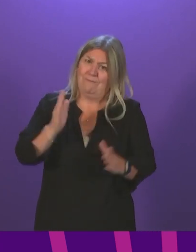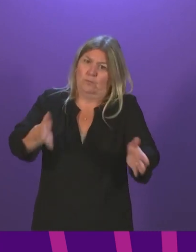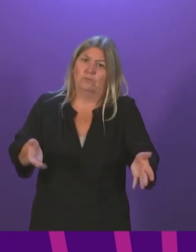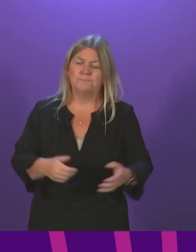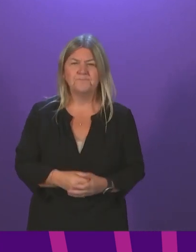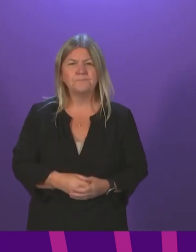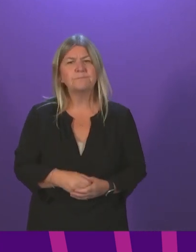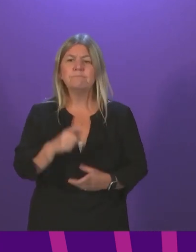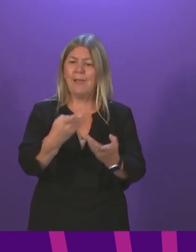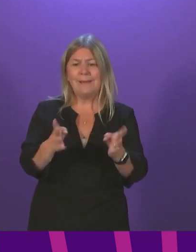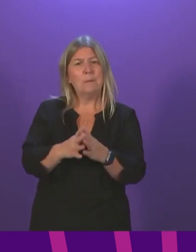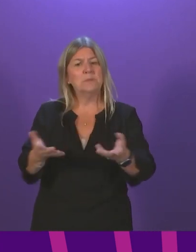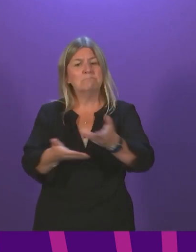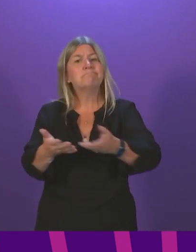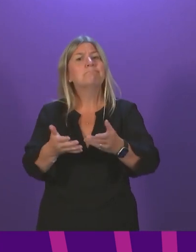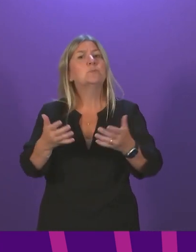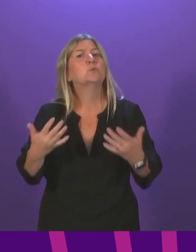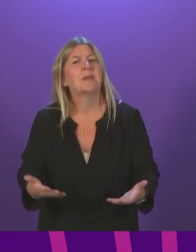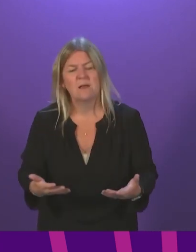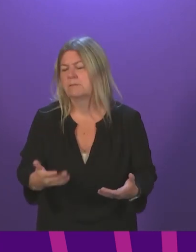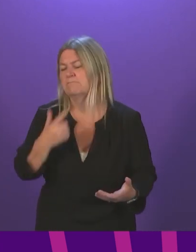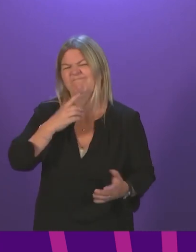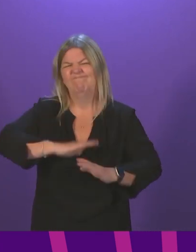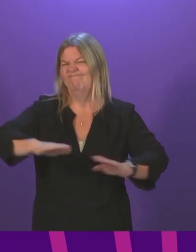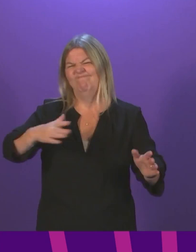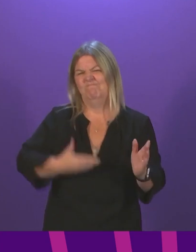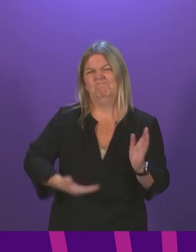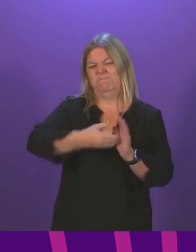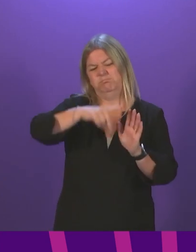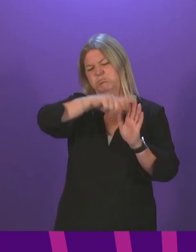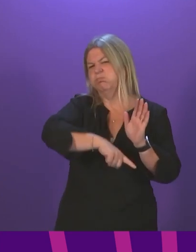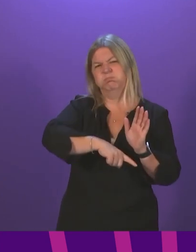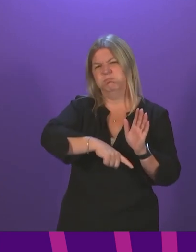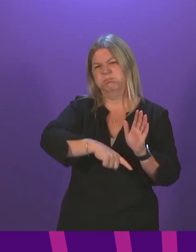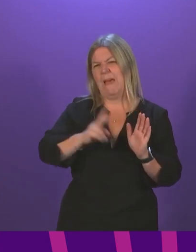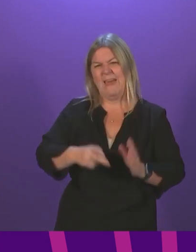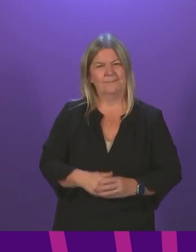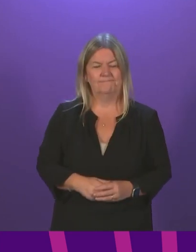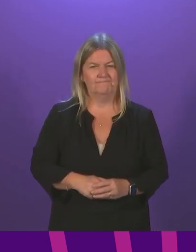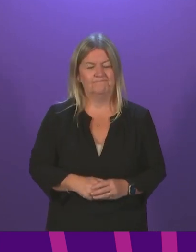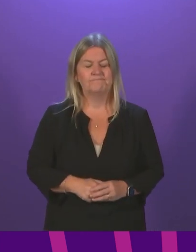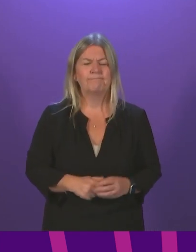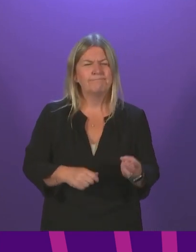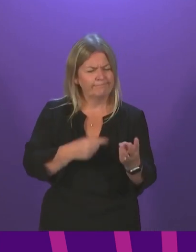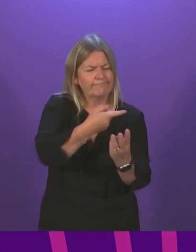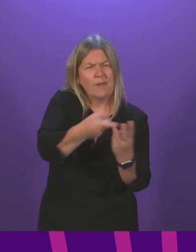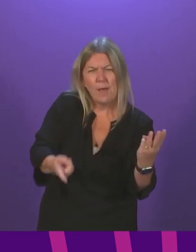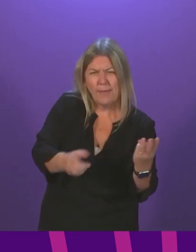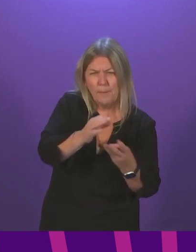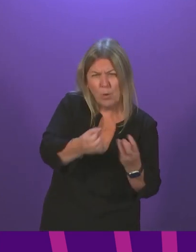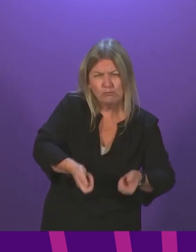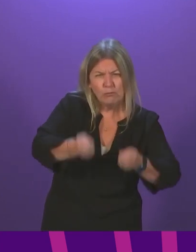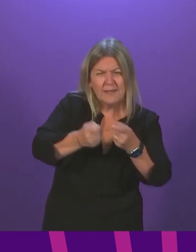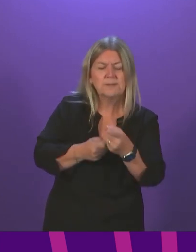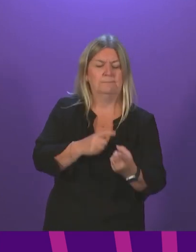Cabinet today is that it was not necessary to introduce any further restrictions at this stage. Let me quickly run through the other points, presenting officer.